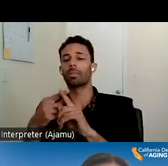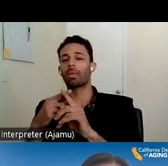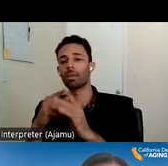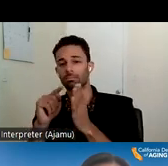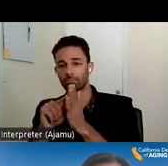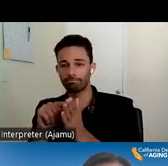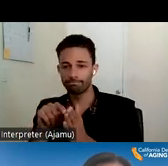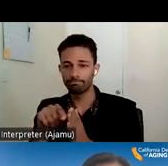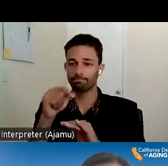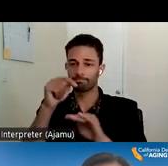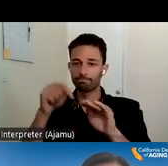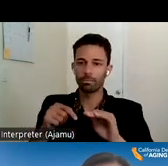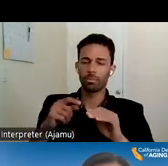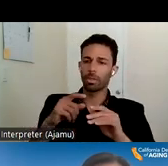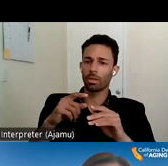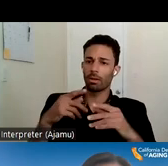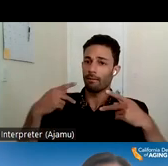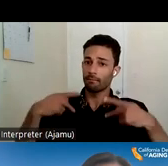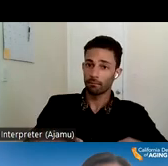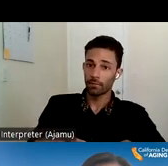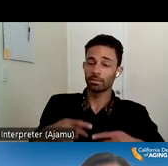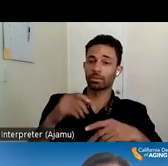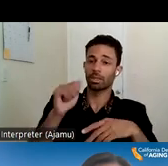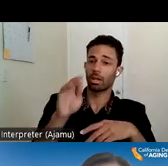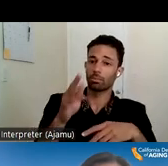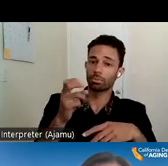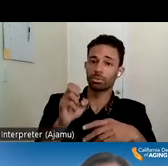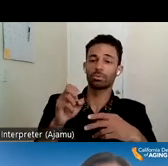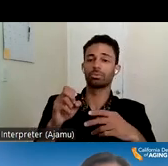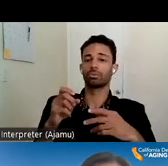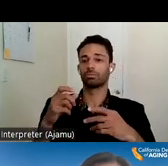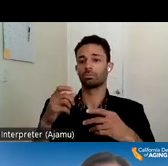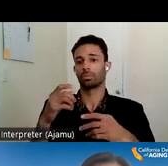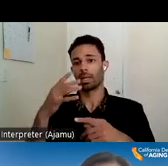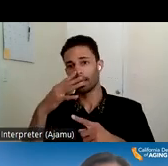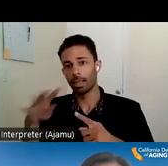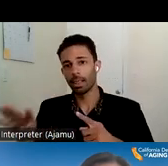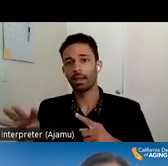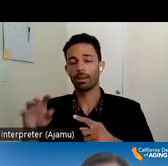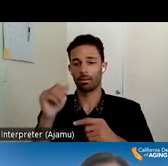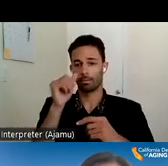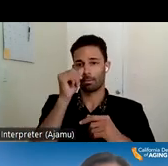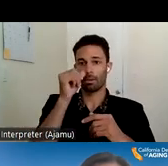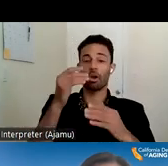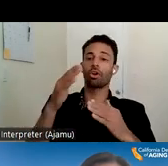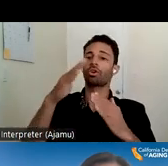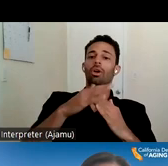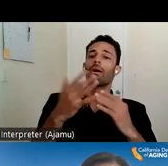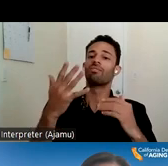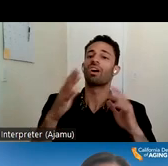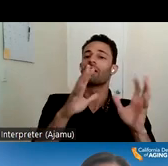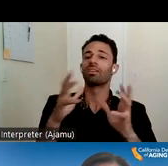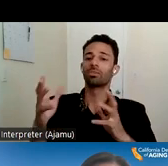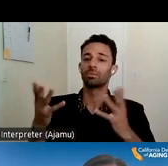uh when we say physical abuse gross neglect uh you know the top five categories